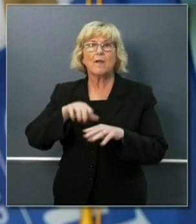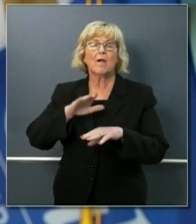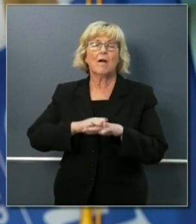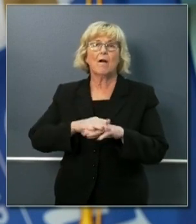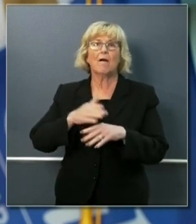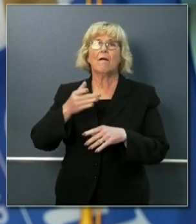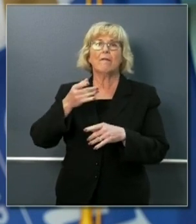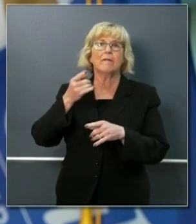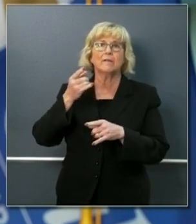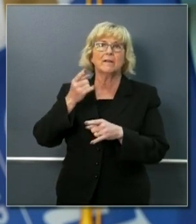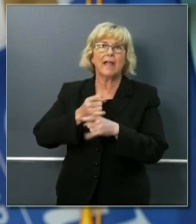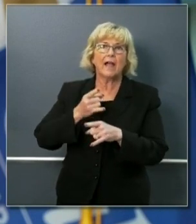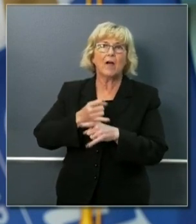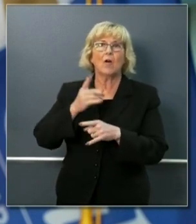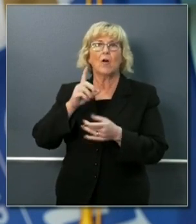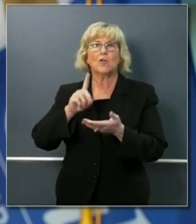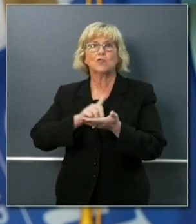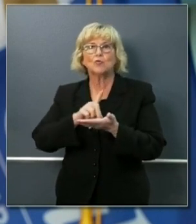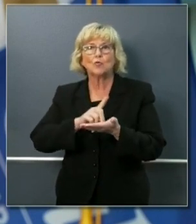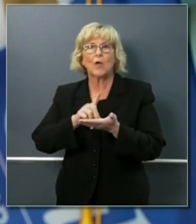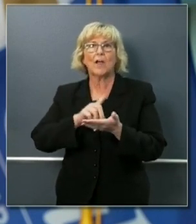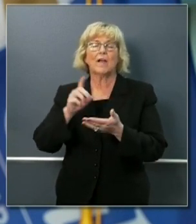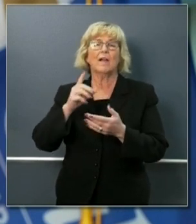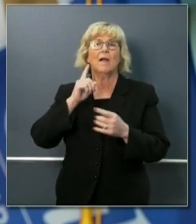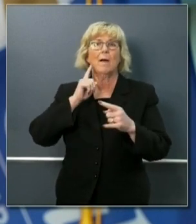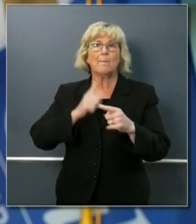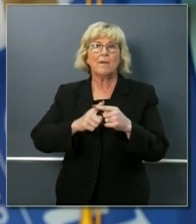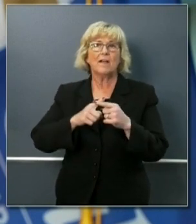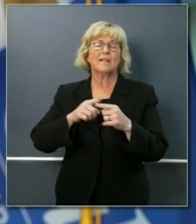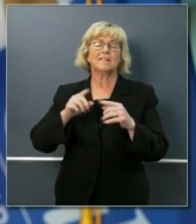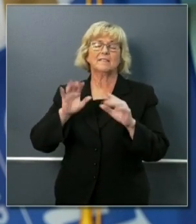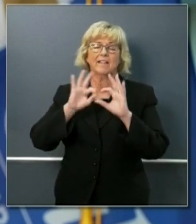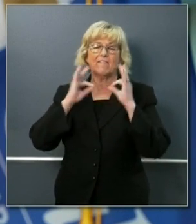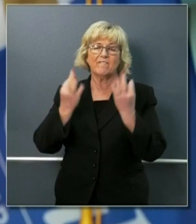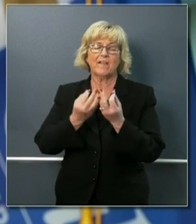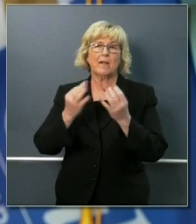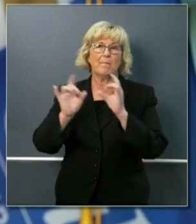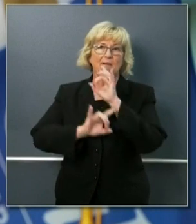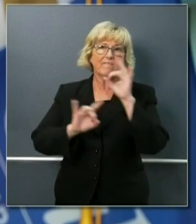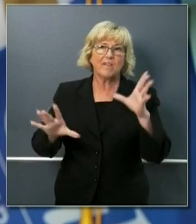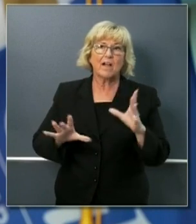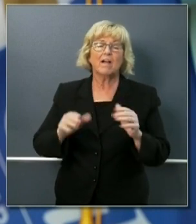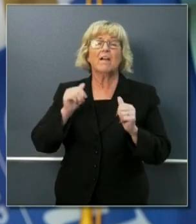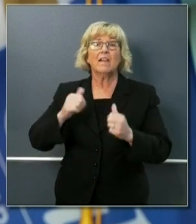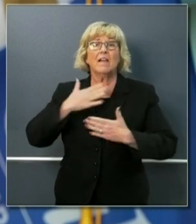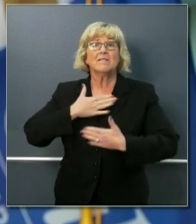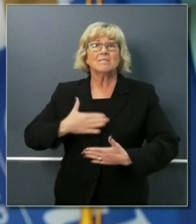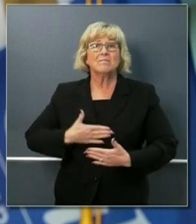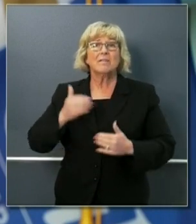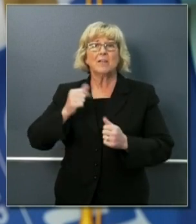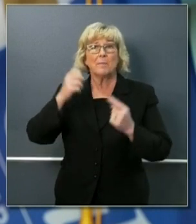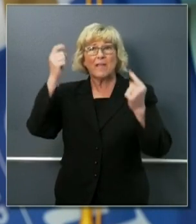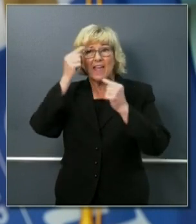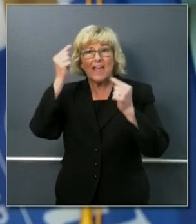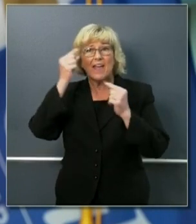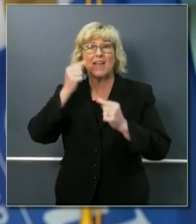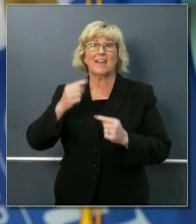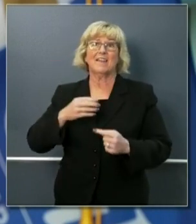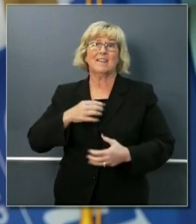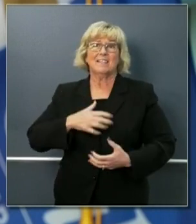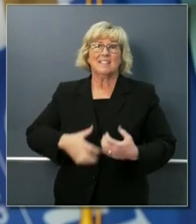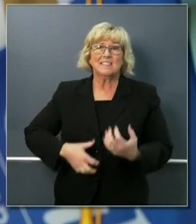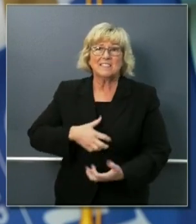and family violence. However, health conditions such as headache, abdominal pain and digestive difficulties,